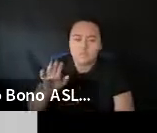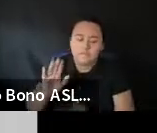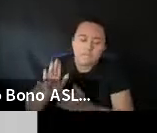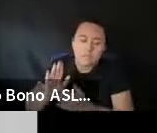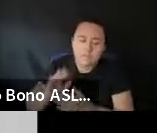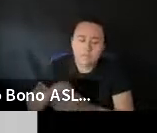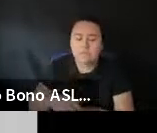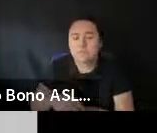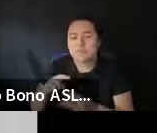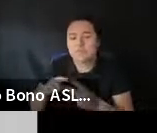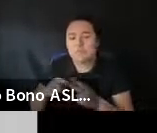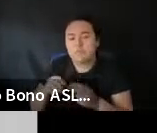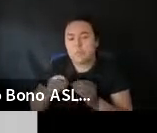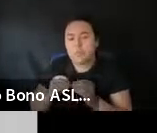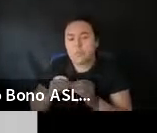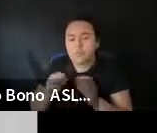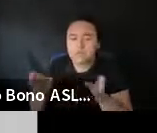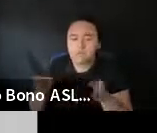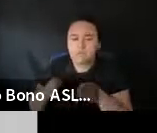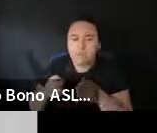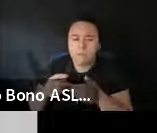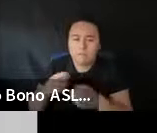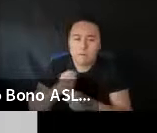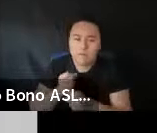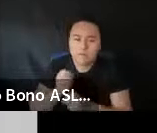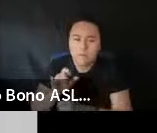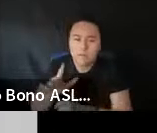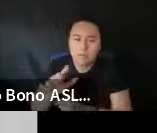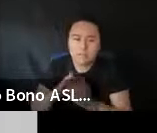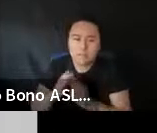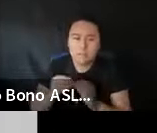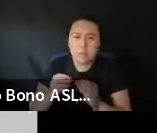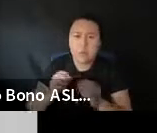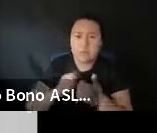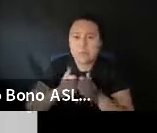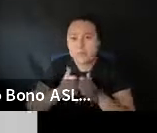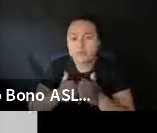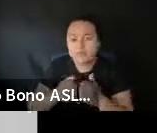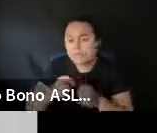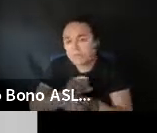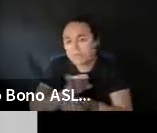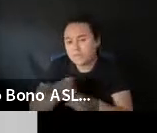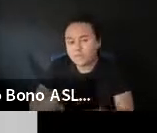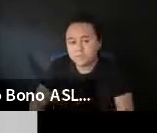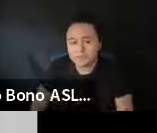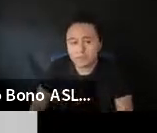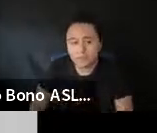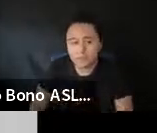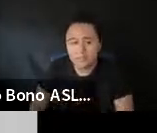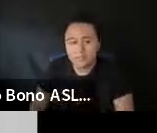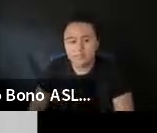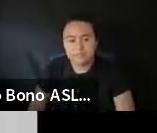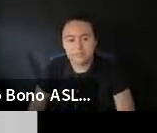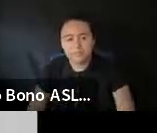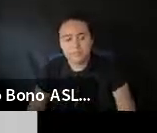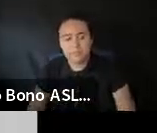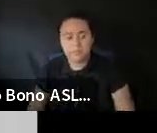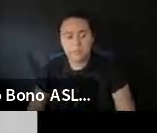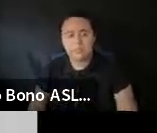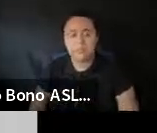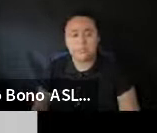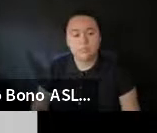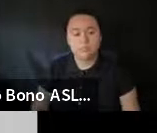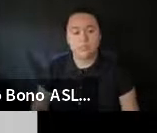And the. The smaller productions. That. That will make Illinois even more competitive. Um. In terms of. What.